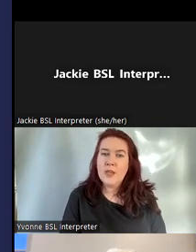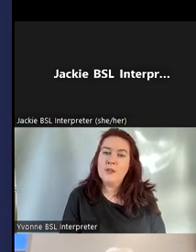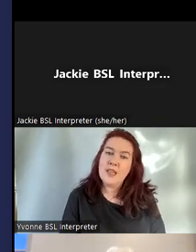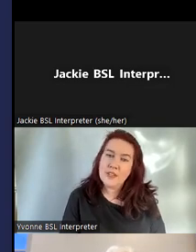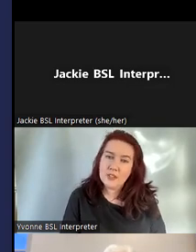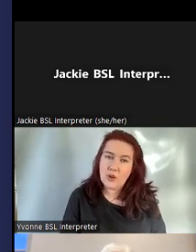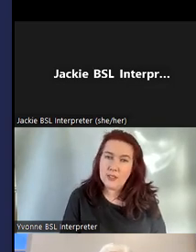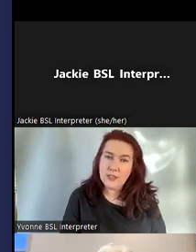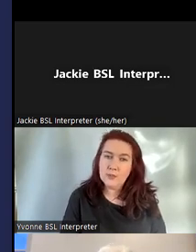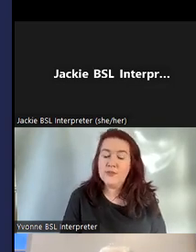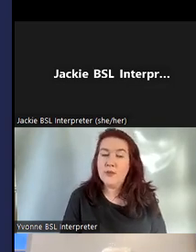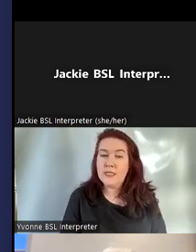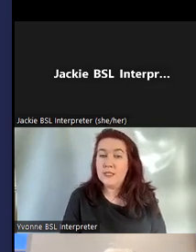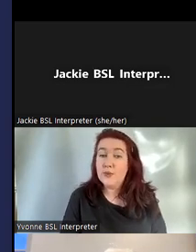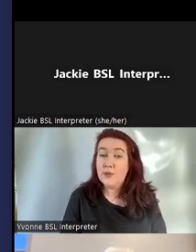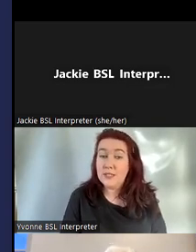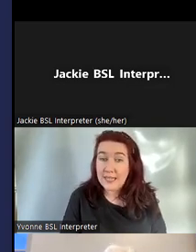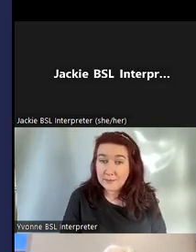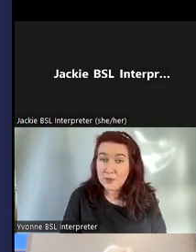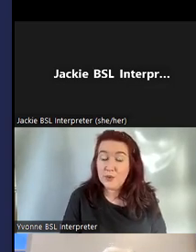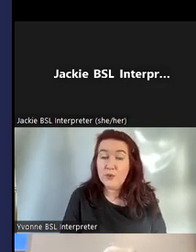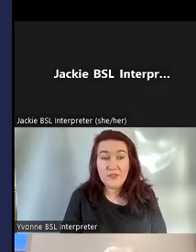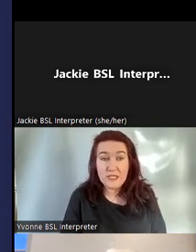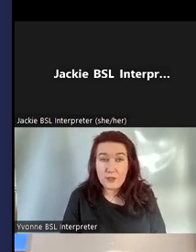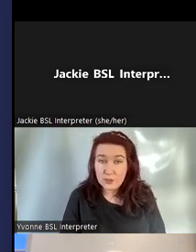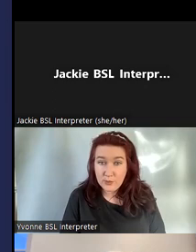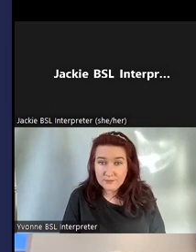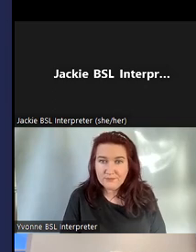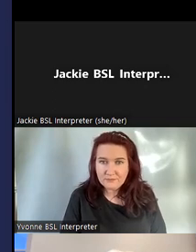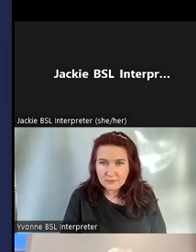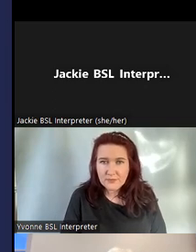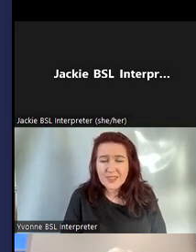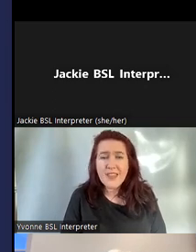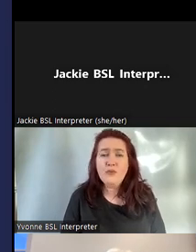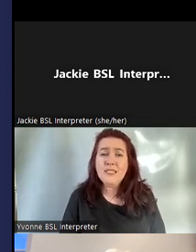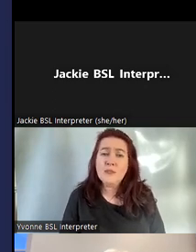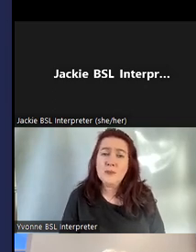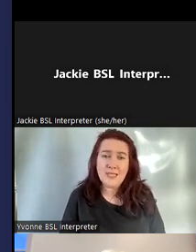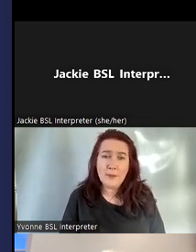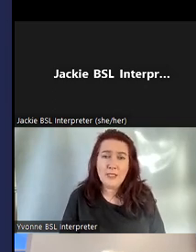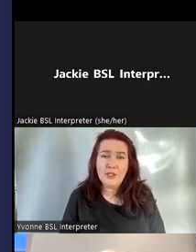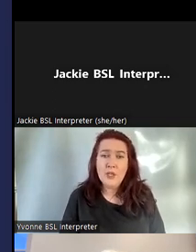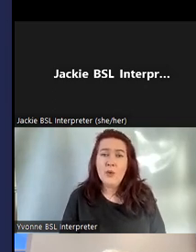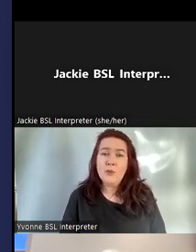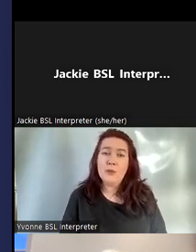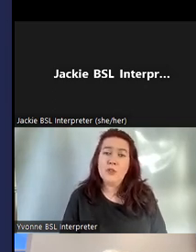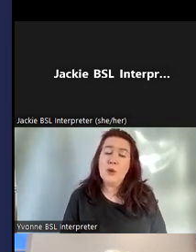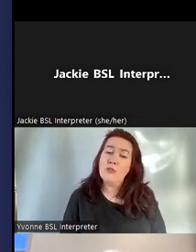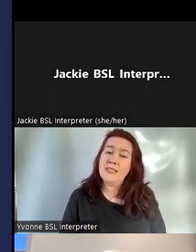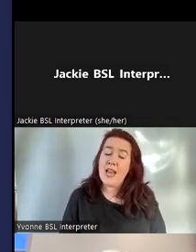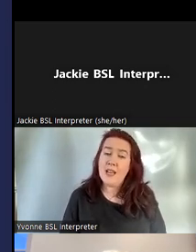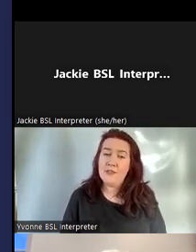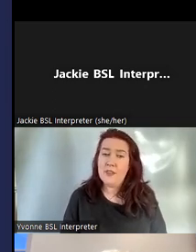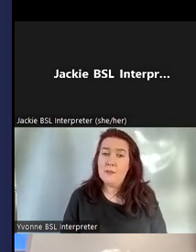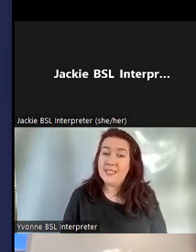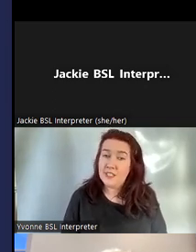Now Deaf History Scotland was founded in 2008 so 15 years ago and the reason it was established was because we